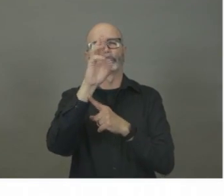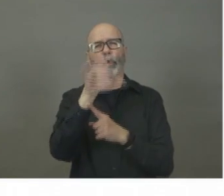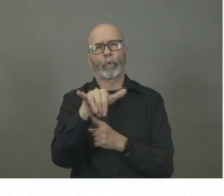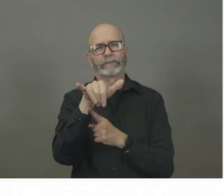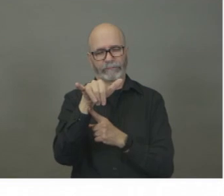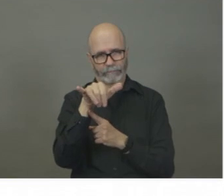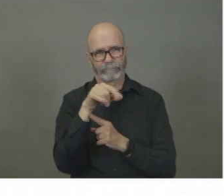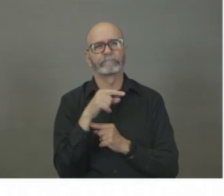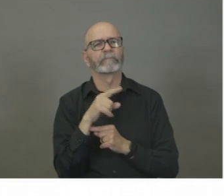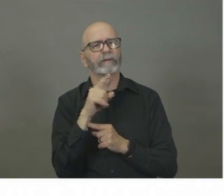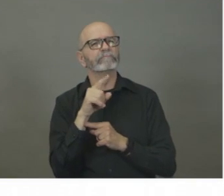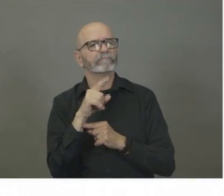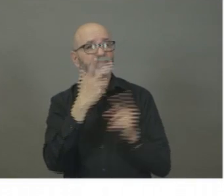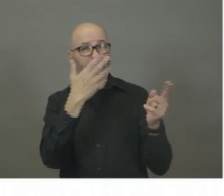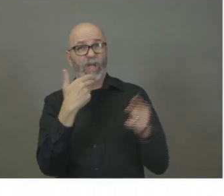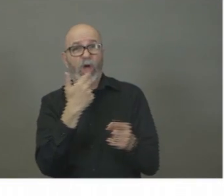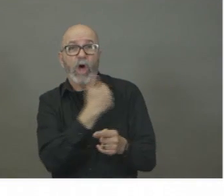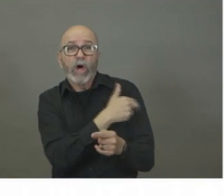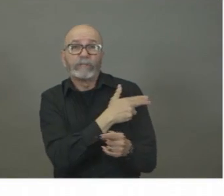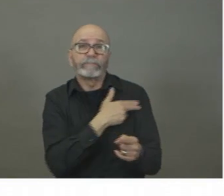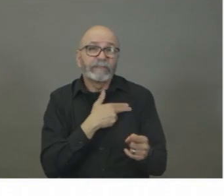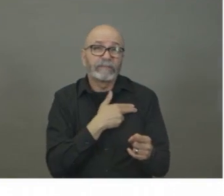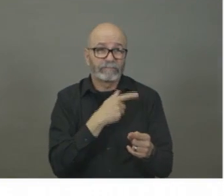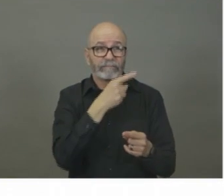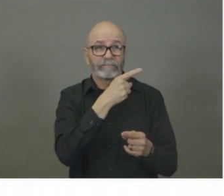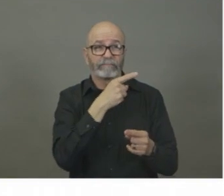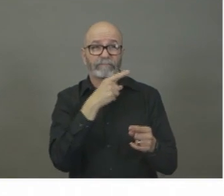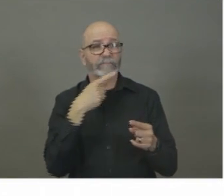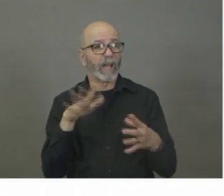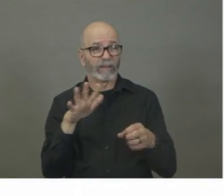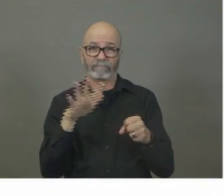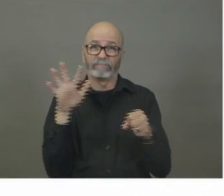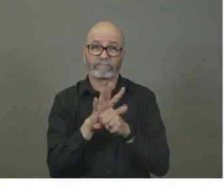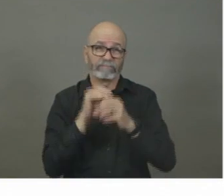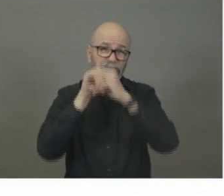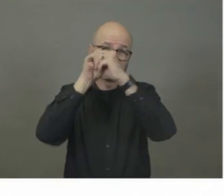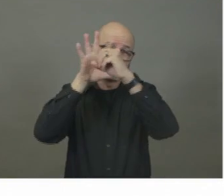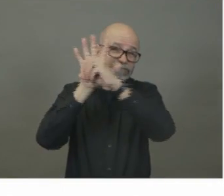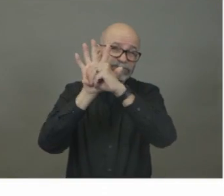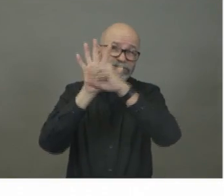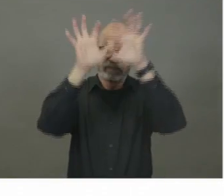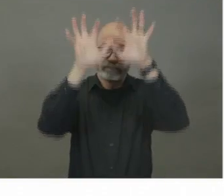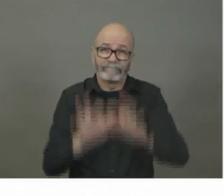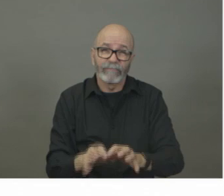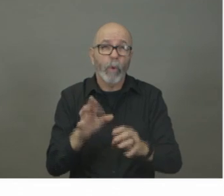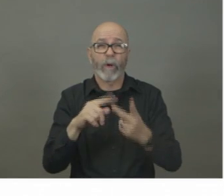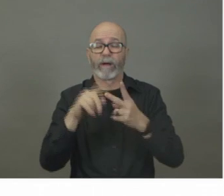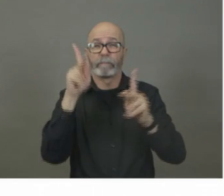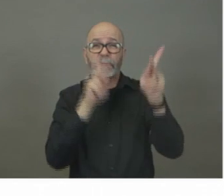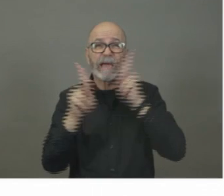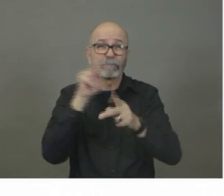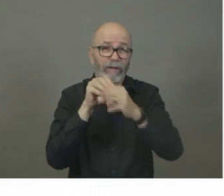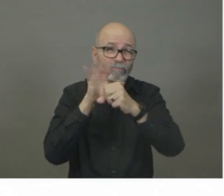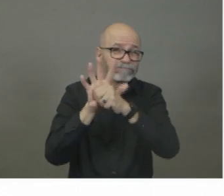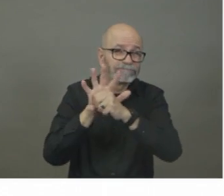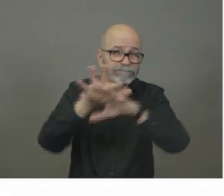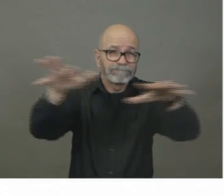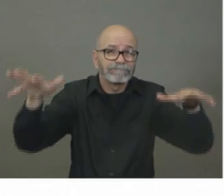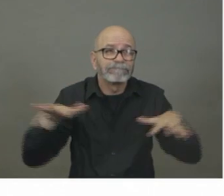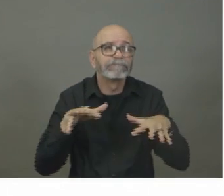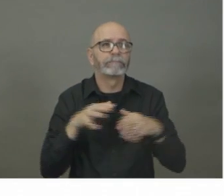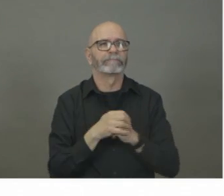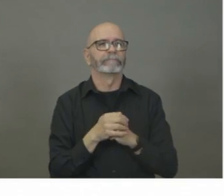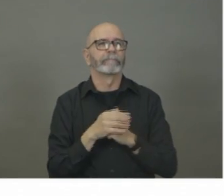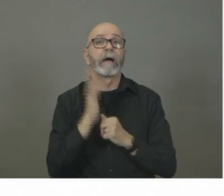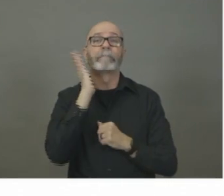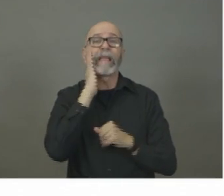where are they at? Well, as you can imagine, the, uh, and I'm assuming, uh, the question relates to bed capacity inside of the hospitals.